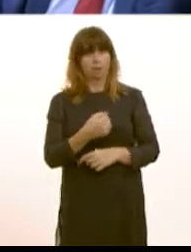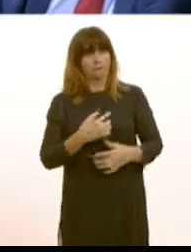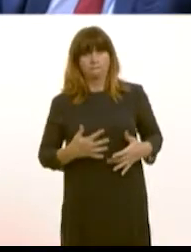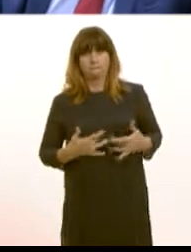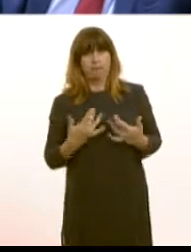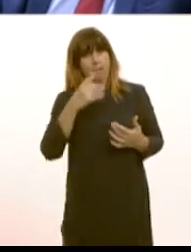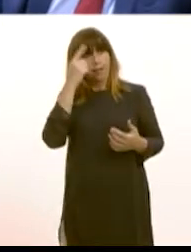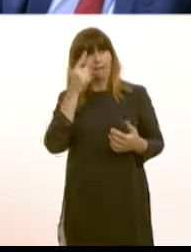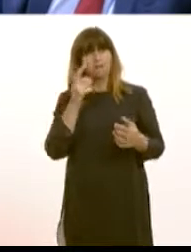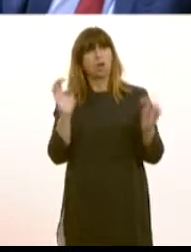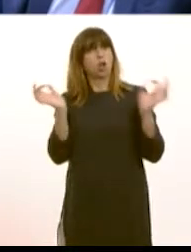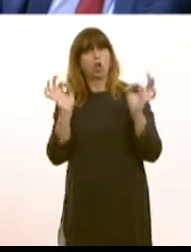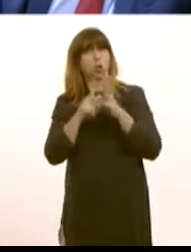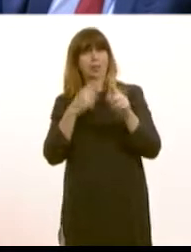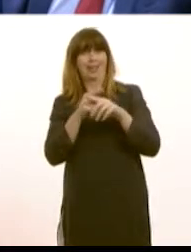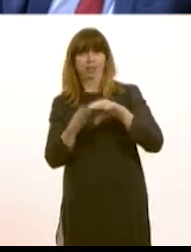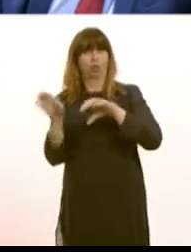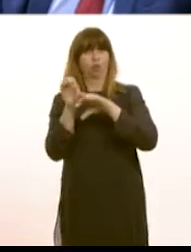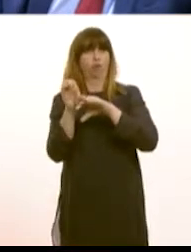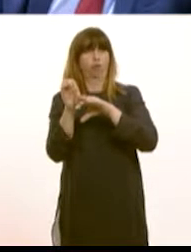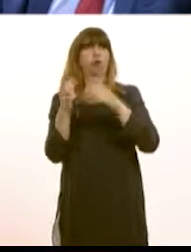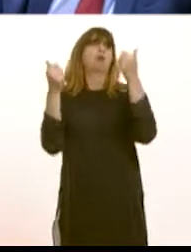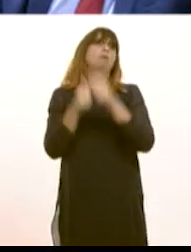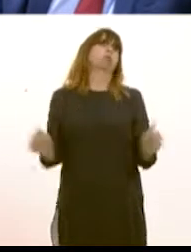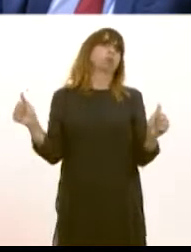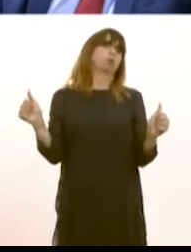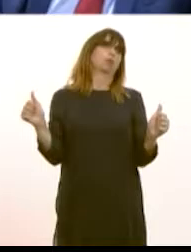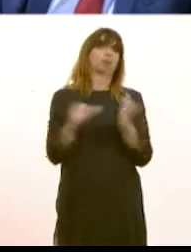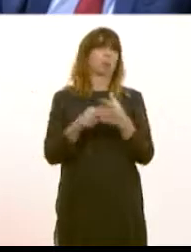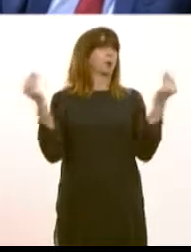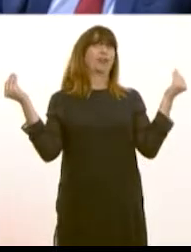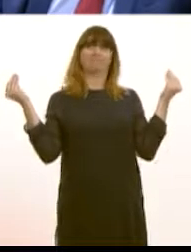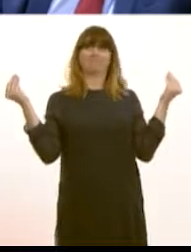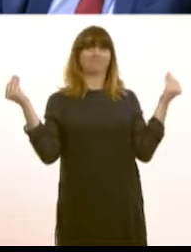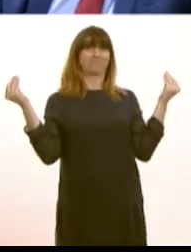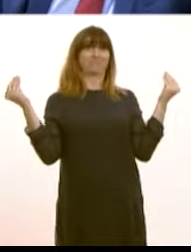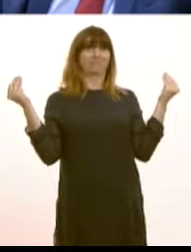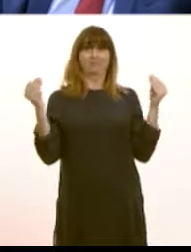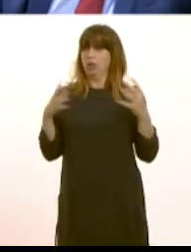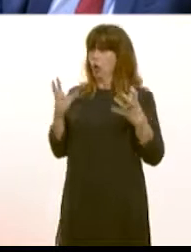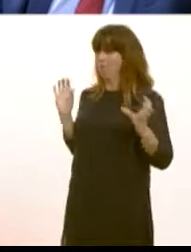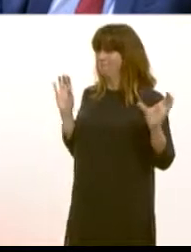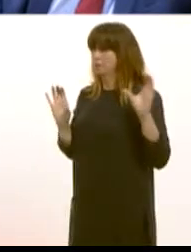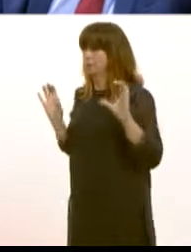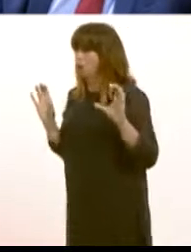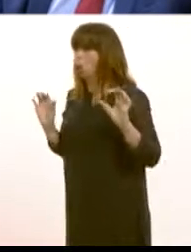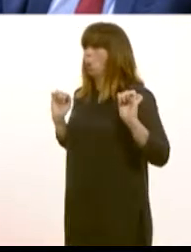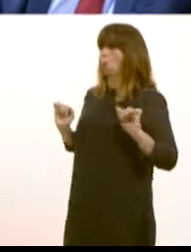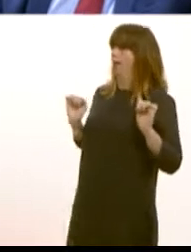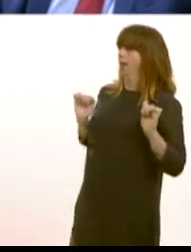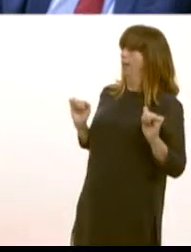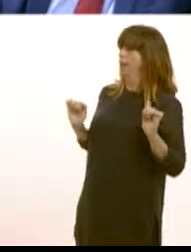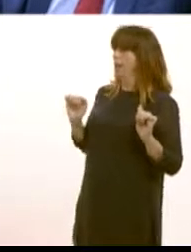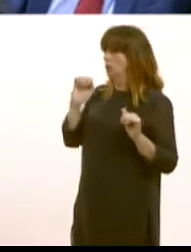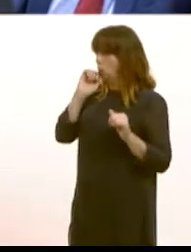to secure tariff free access to the European market I think the problem is resolved that is what business investors are looking for they're all European